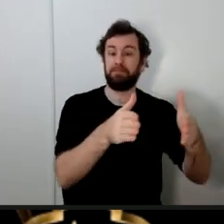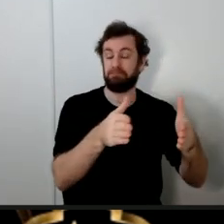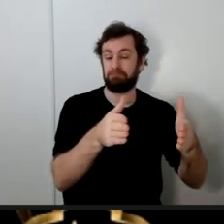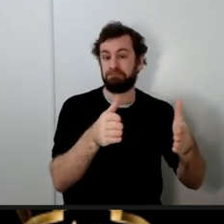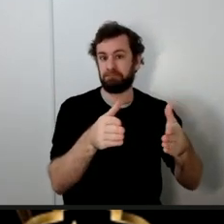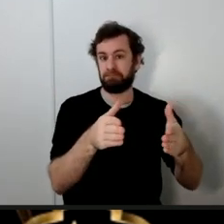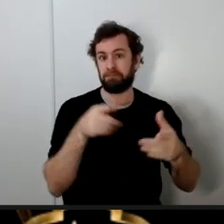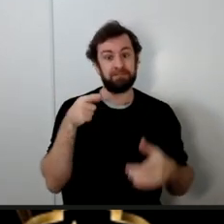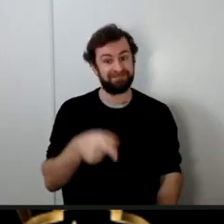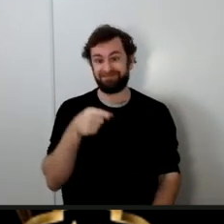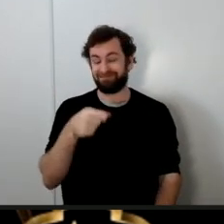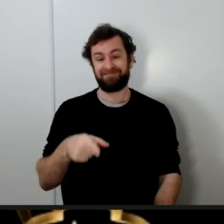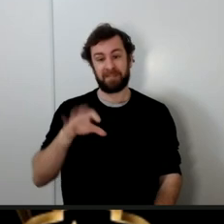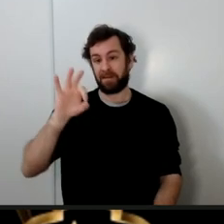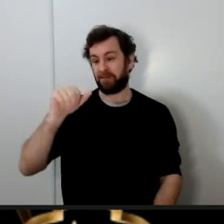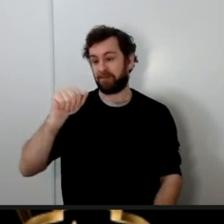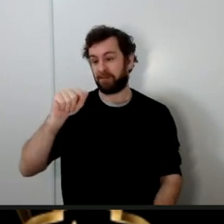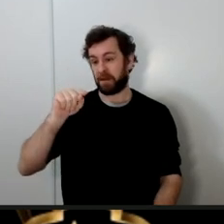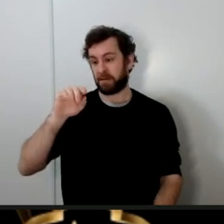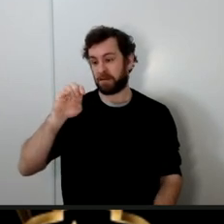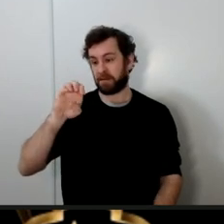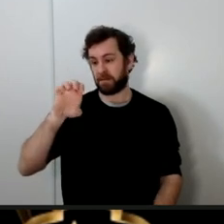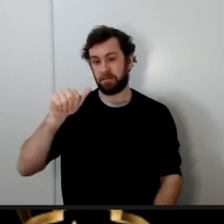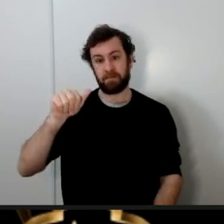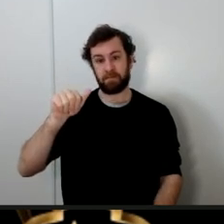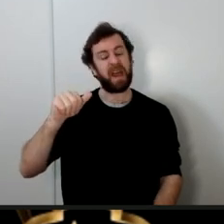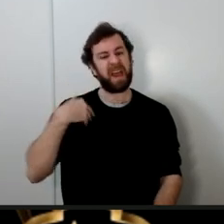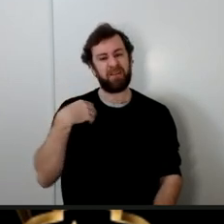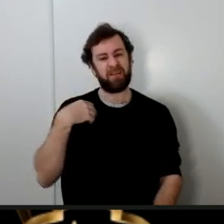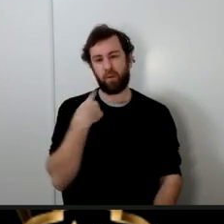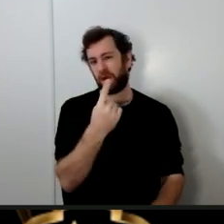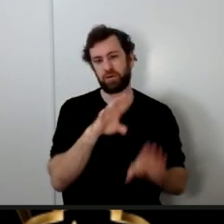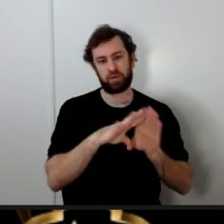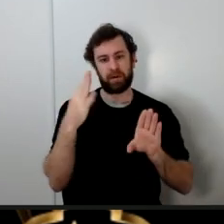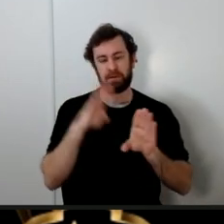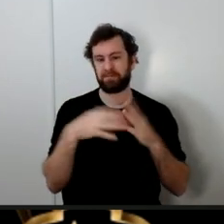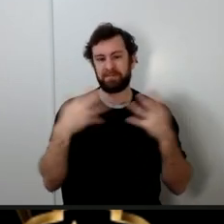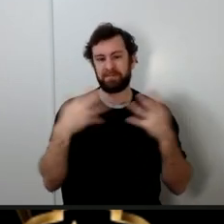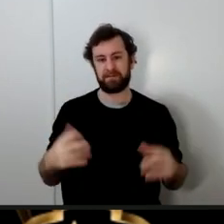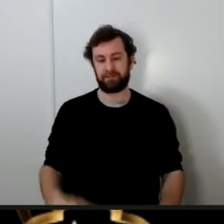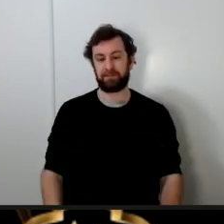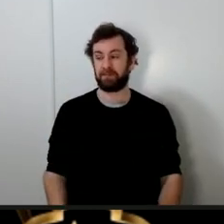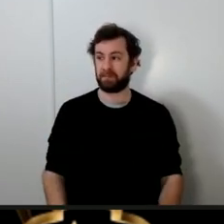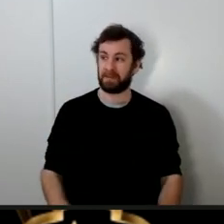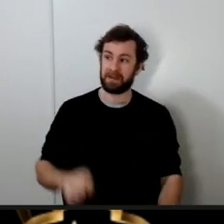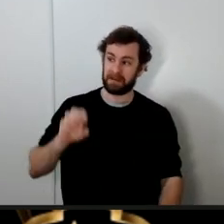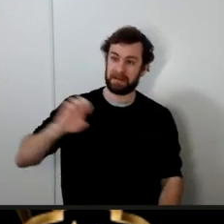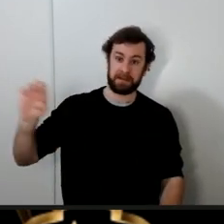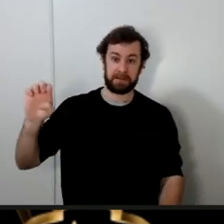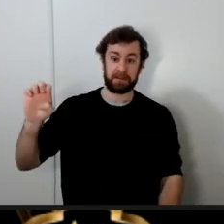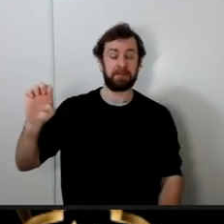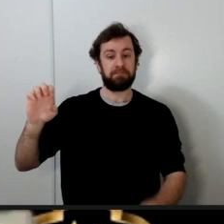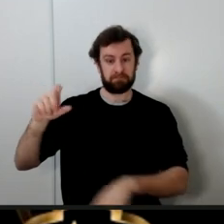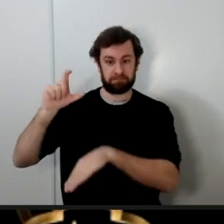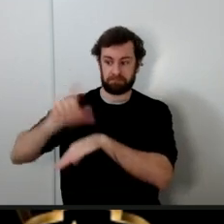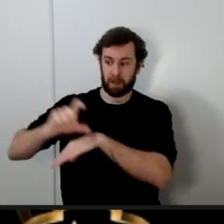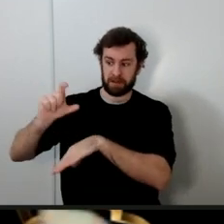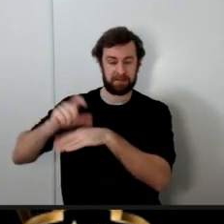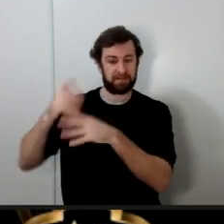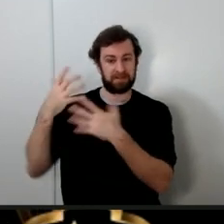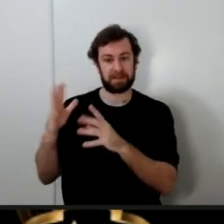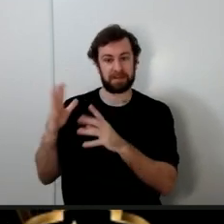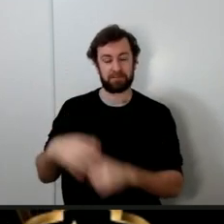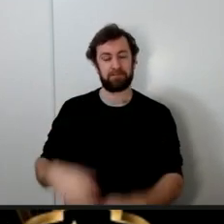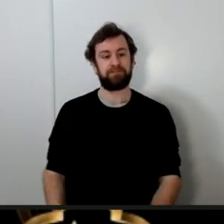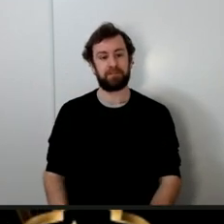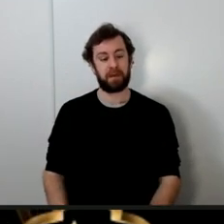except the house of Lady Fatima to the east you have the masjid of the Prophet wall to wall to the left you had